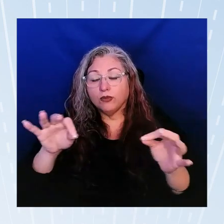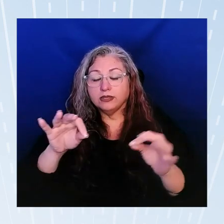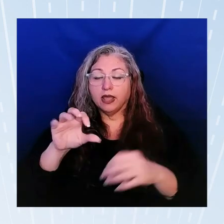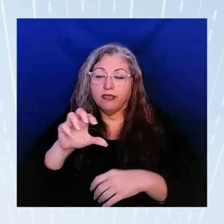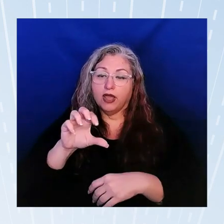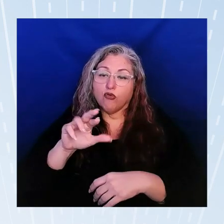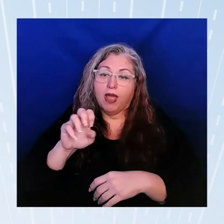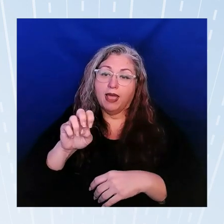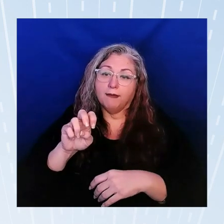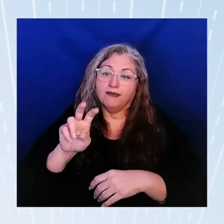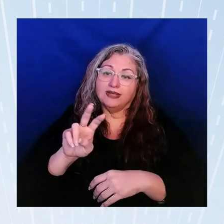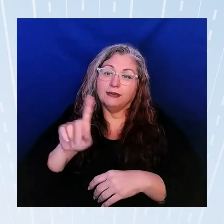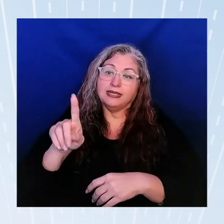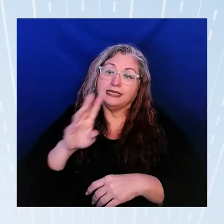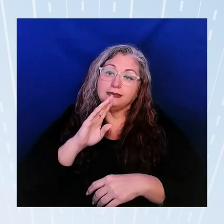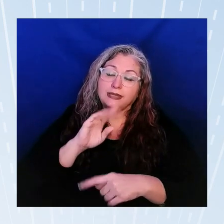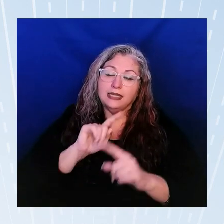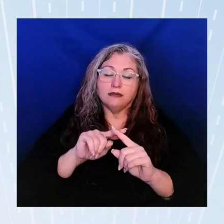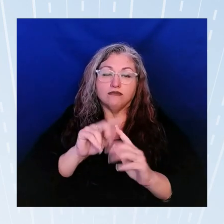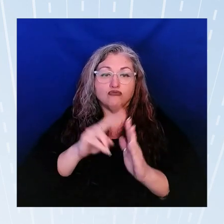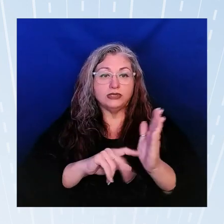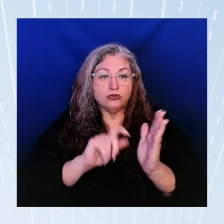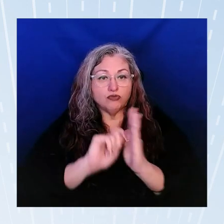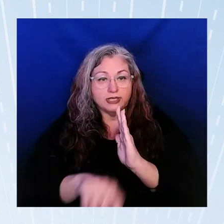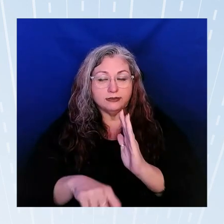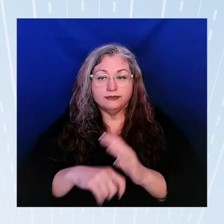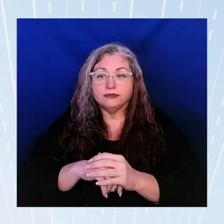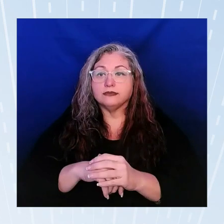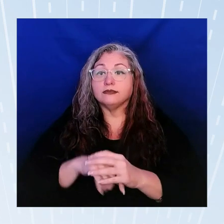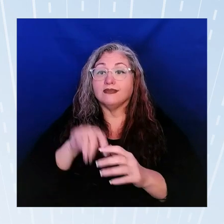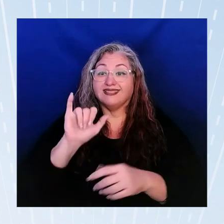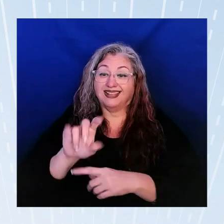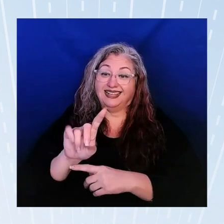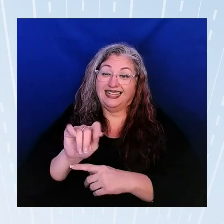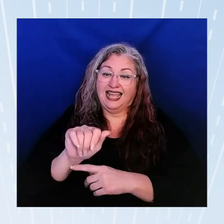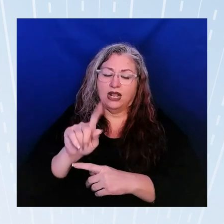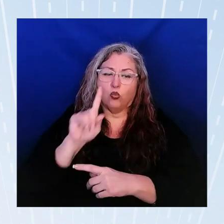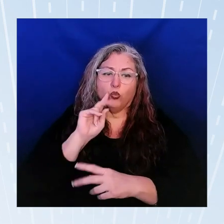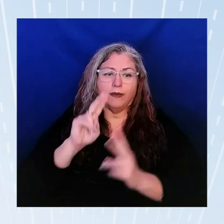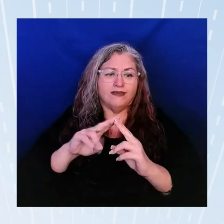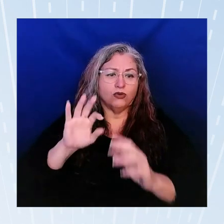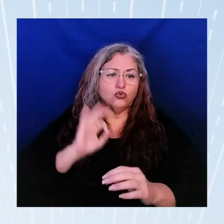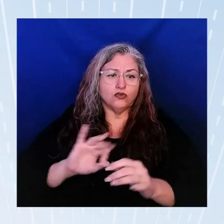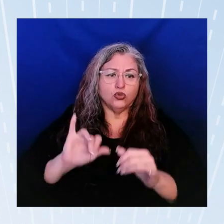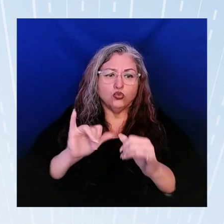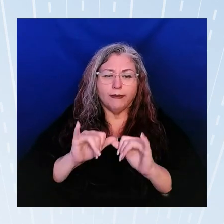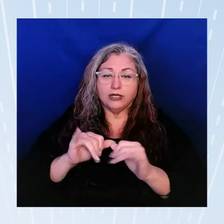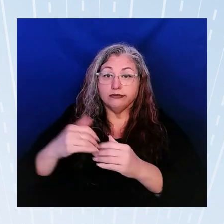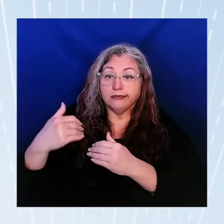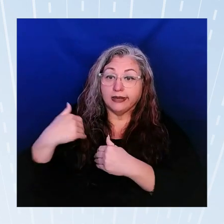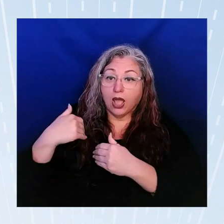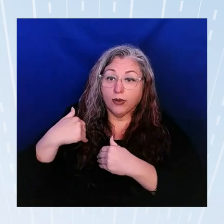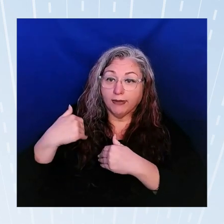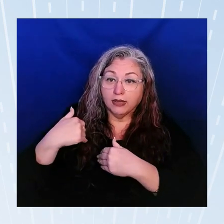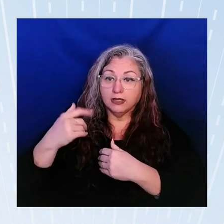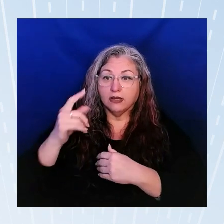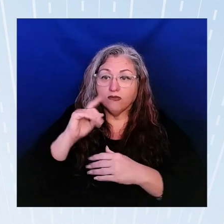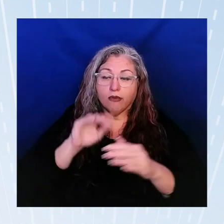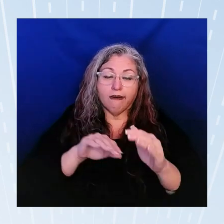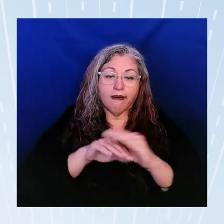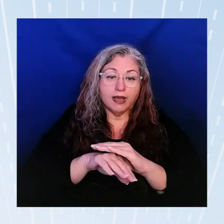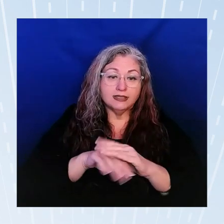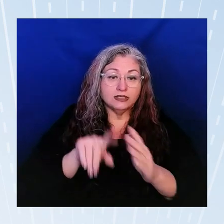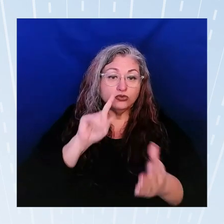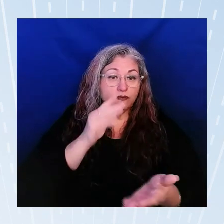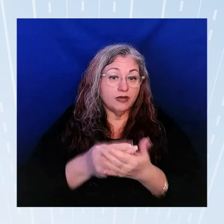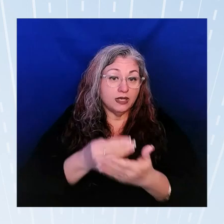speak read and write such data would be useful to measure accountability for access to funding